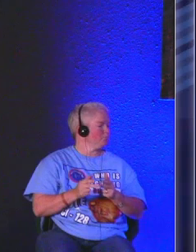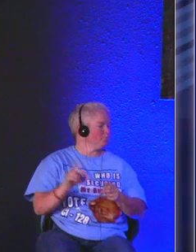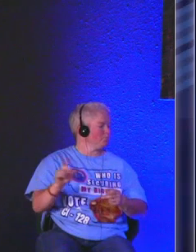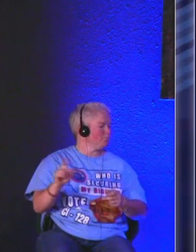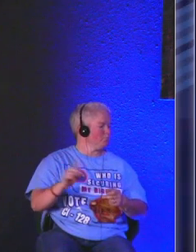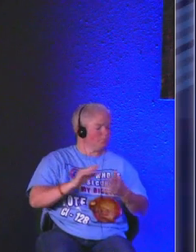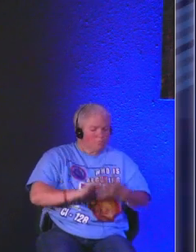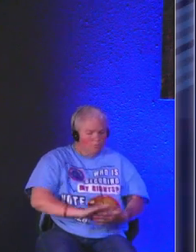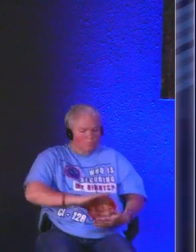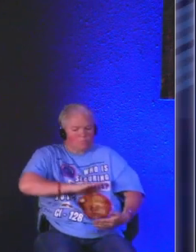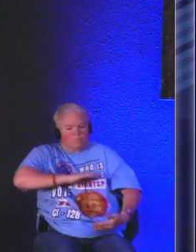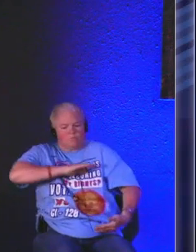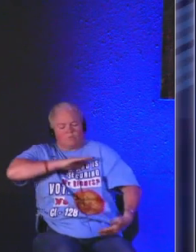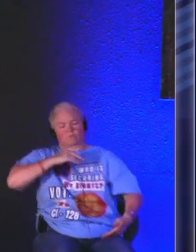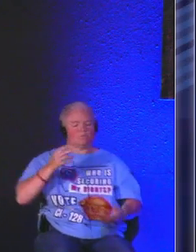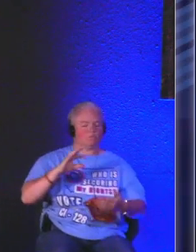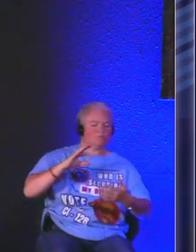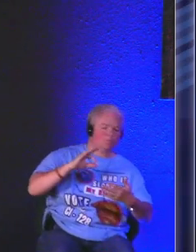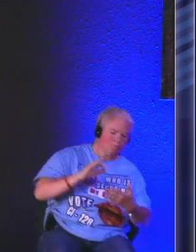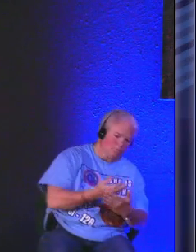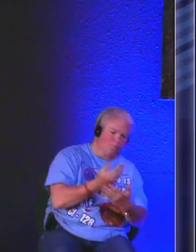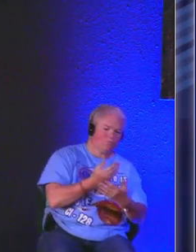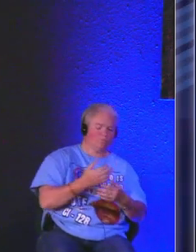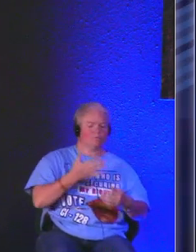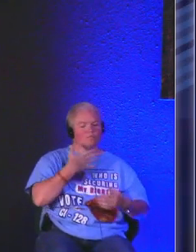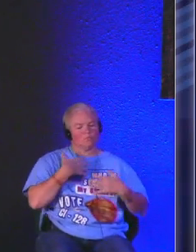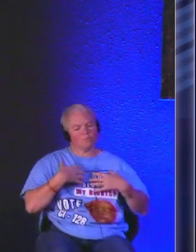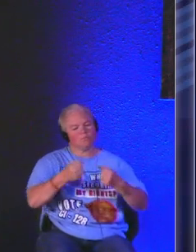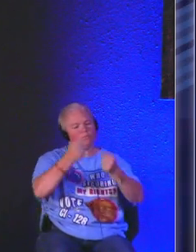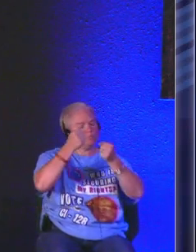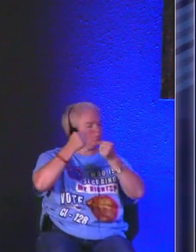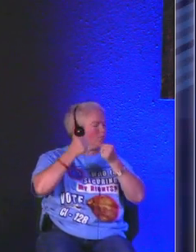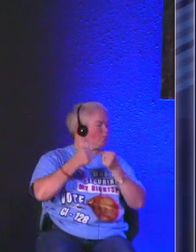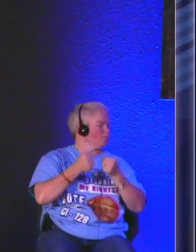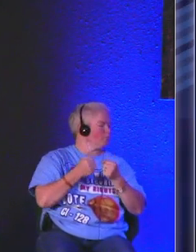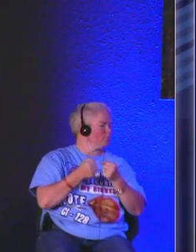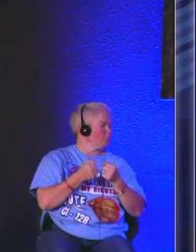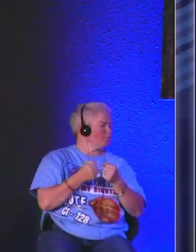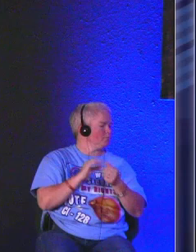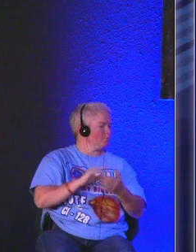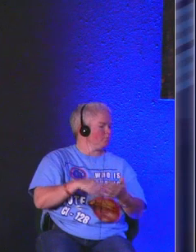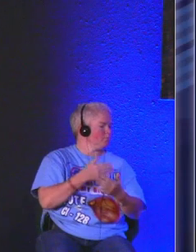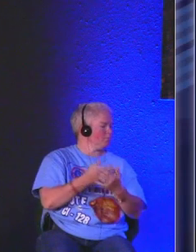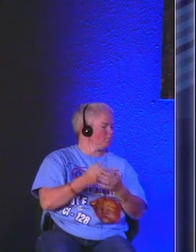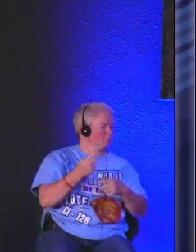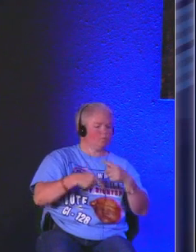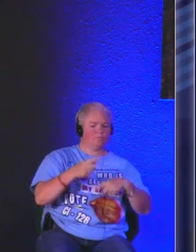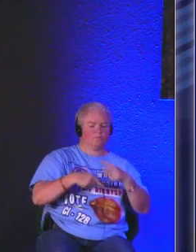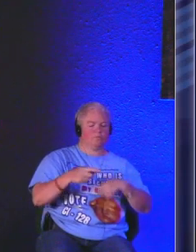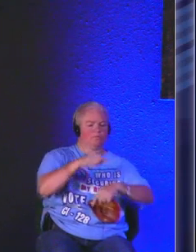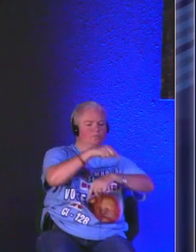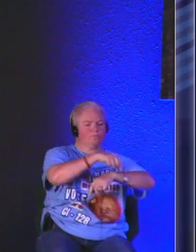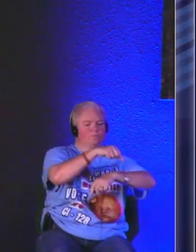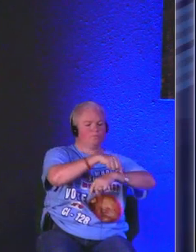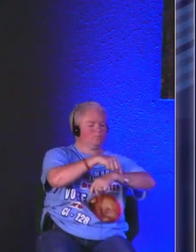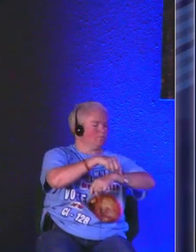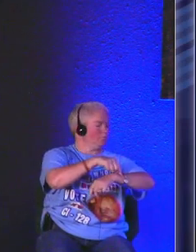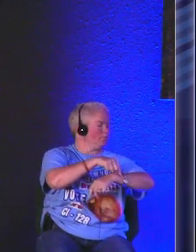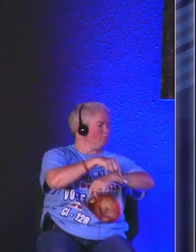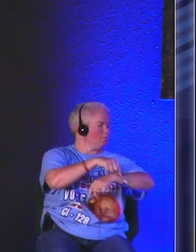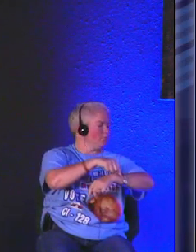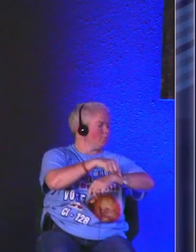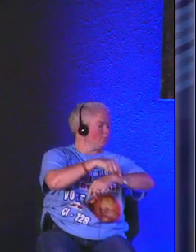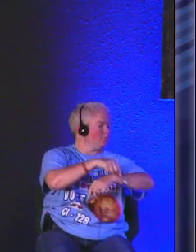refilling and renewal and health comes and I think we all need to have times of